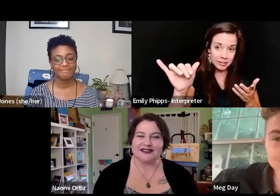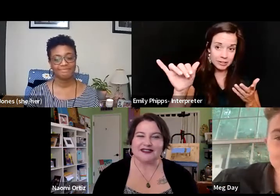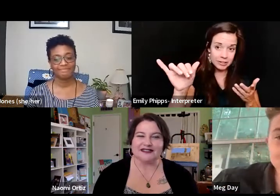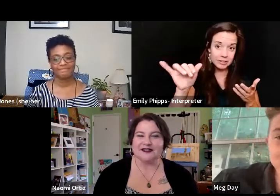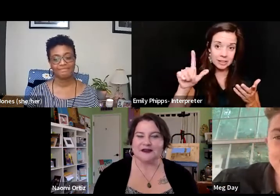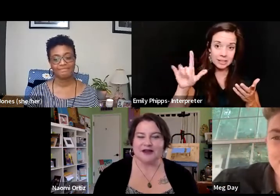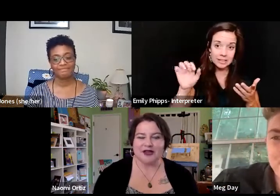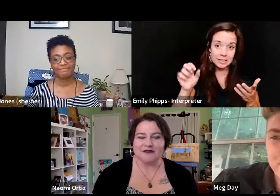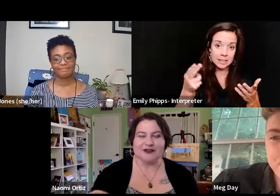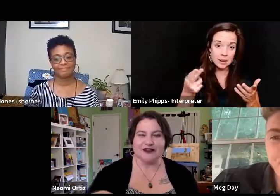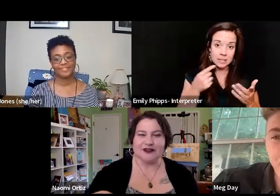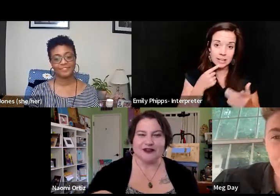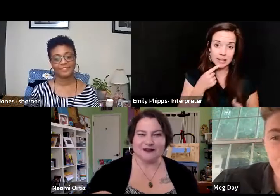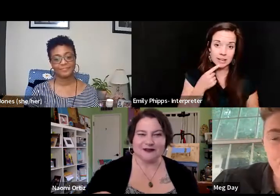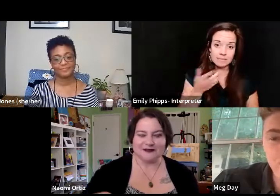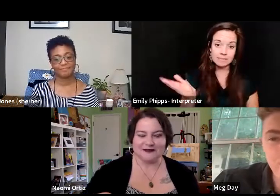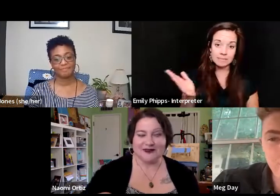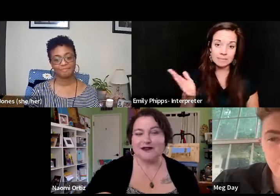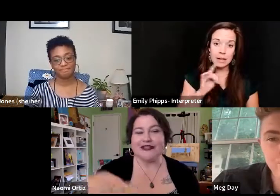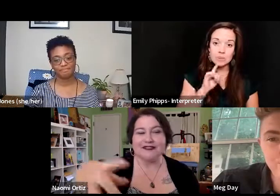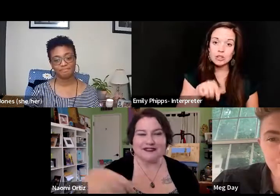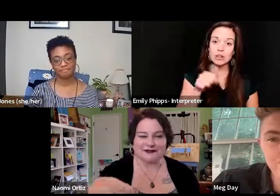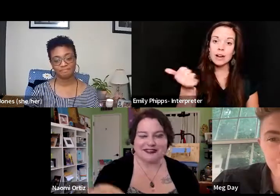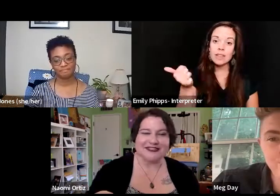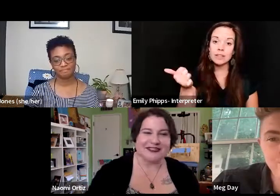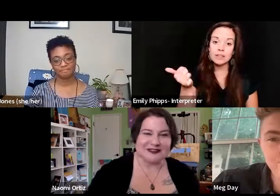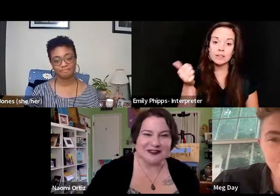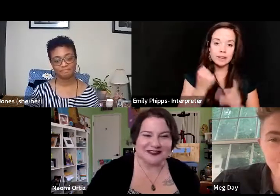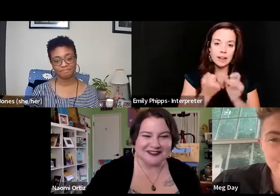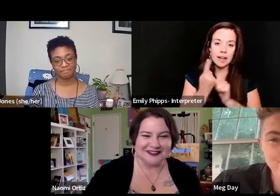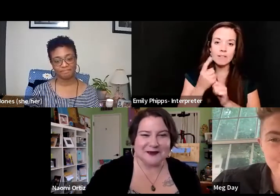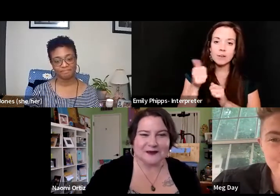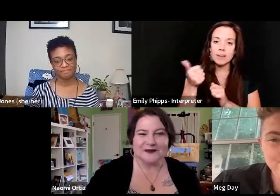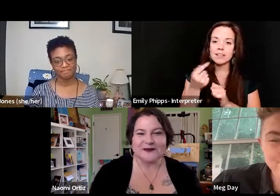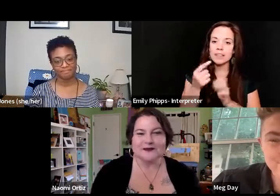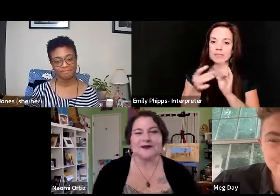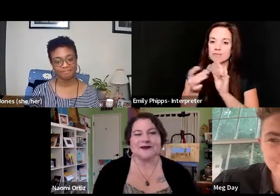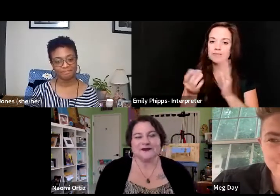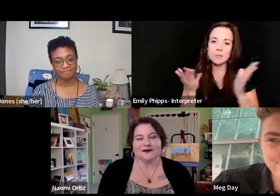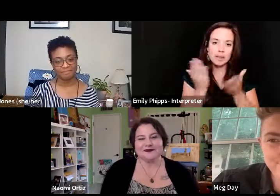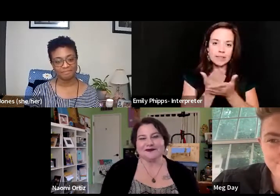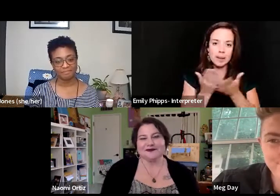was saying. So I'm sure other, everybody else has something to say, so I'll stop.